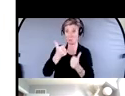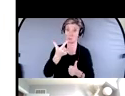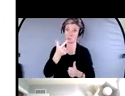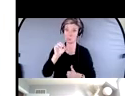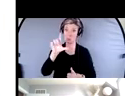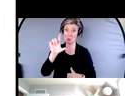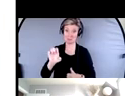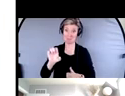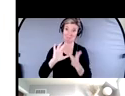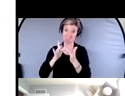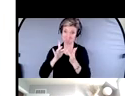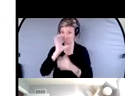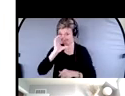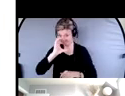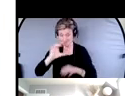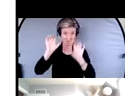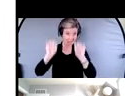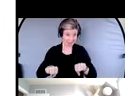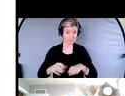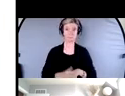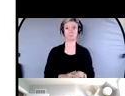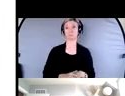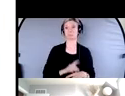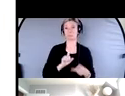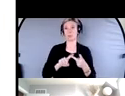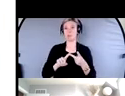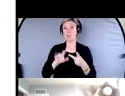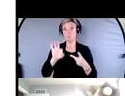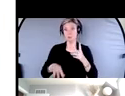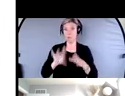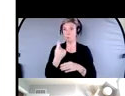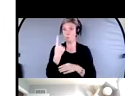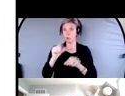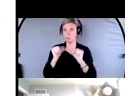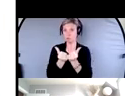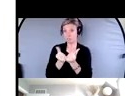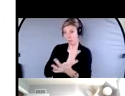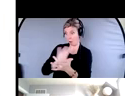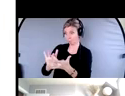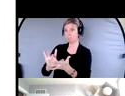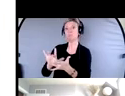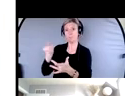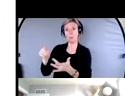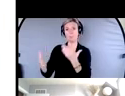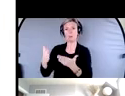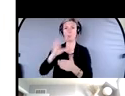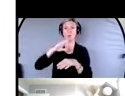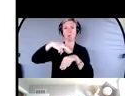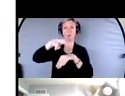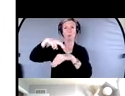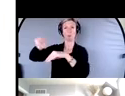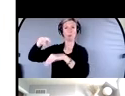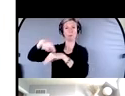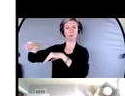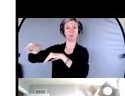We have resources. And even if you reach out to one agency, they may know other organizations that can help you along the way